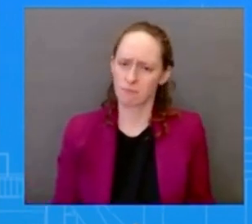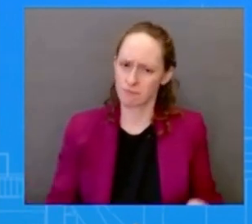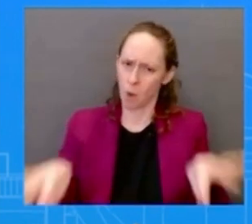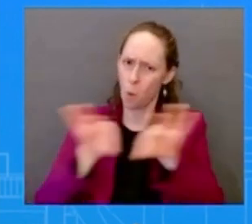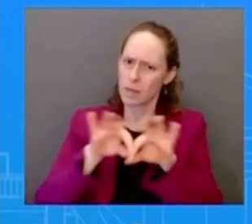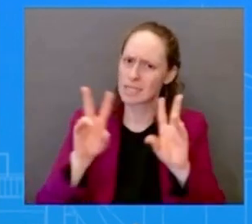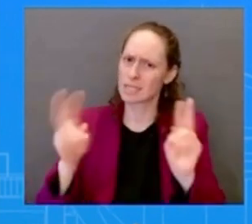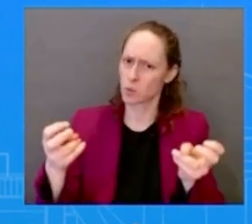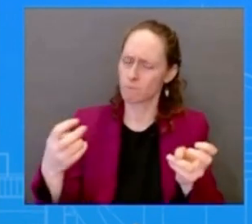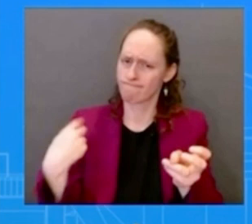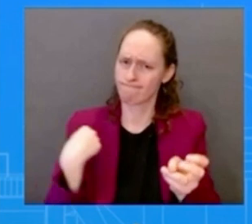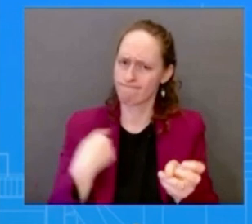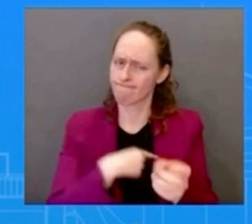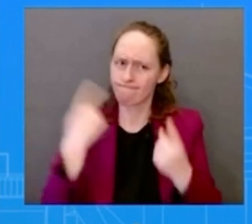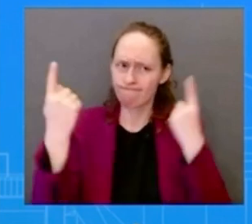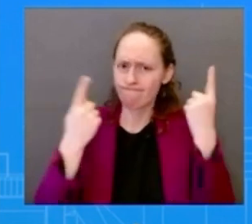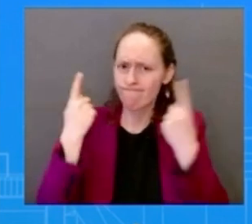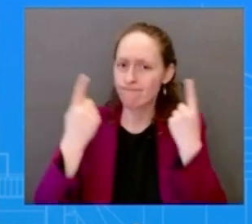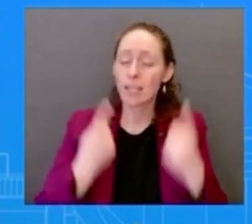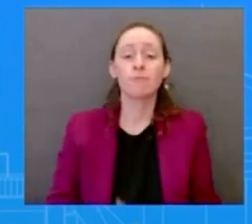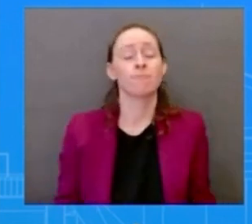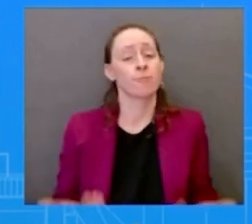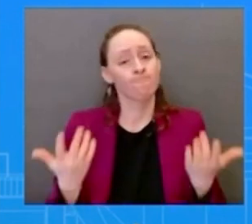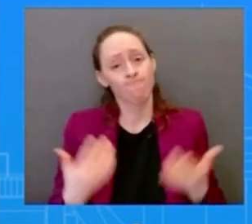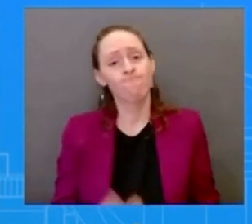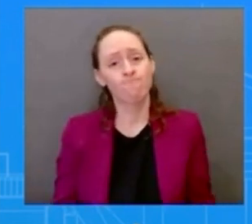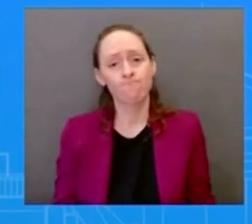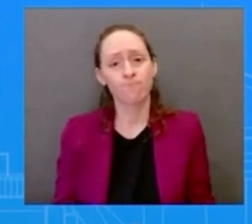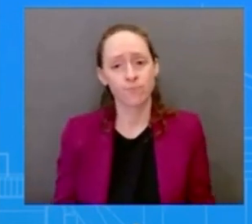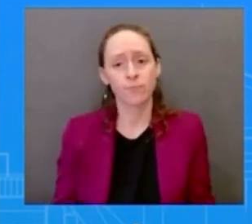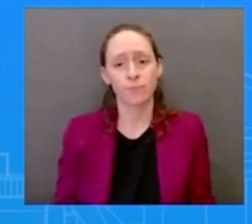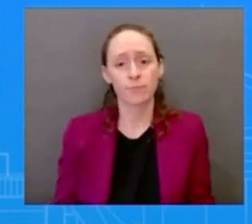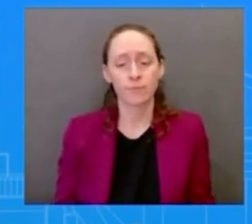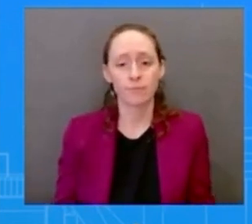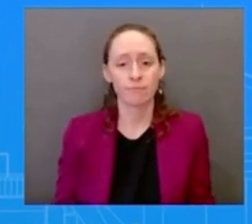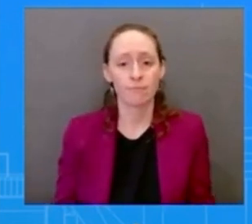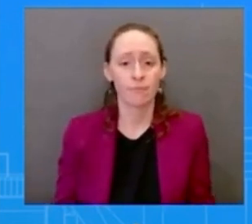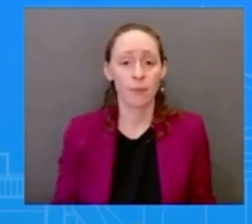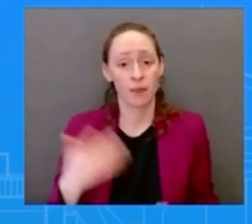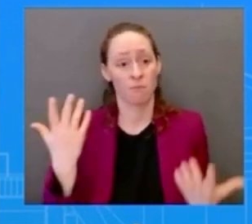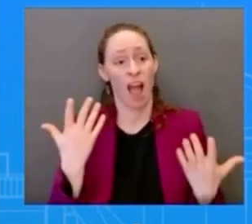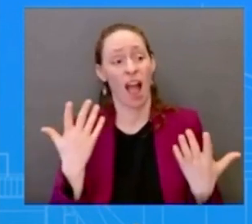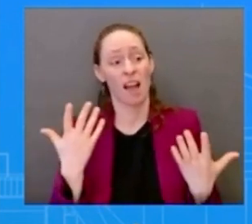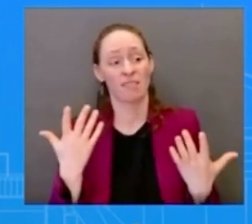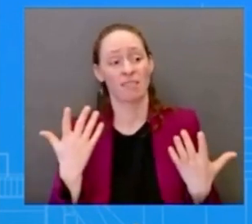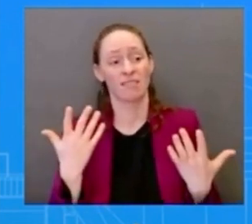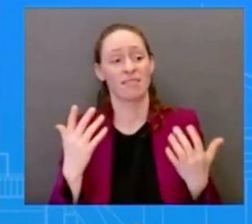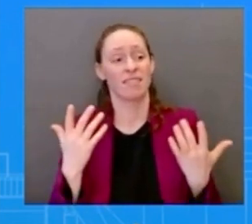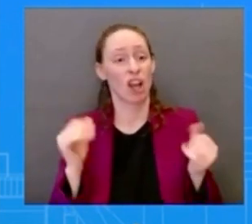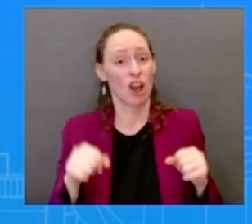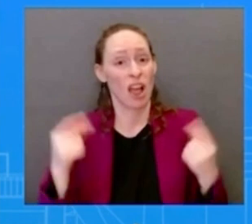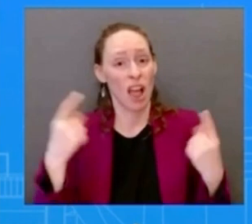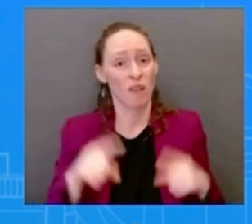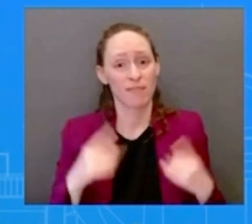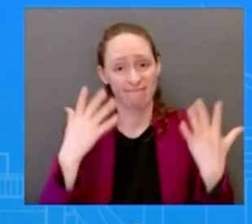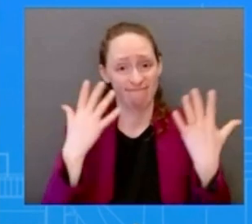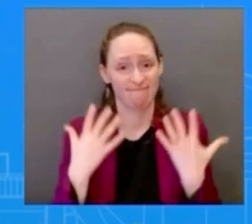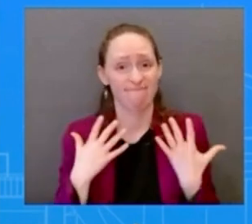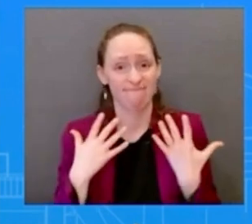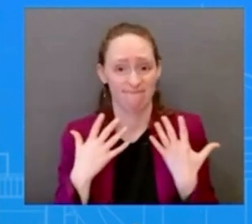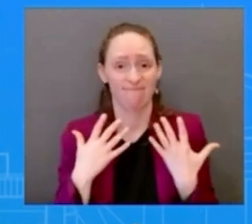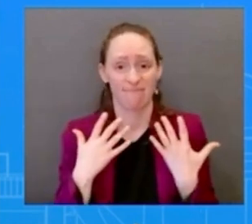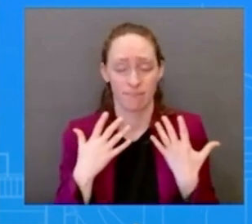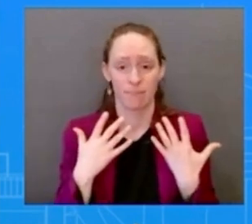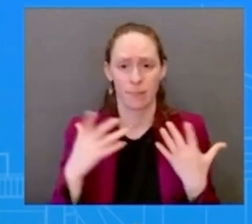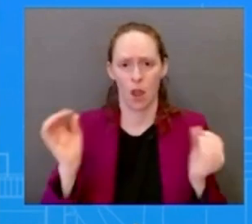is uh is uh sadly you know you know unprecedented and this is uh this is going to put uh all